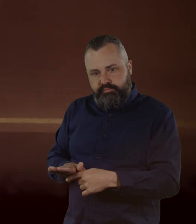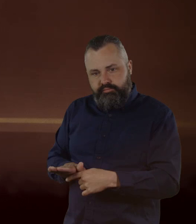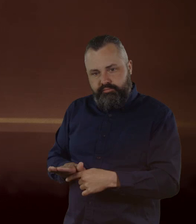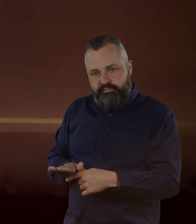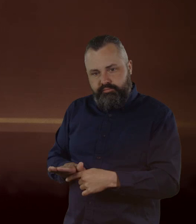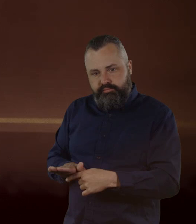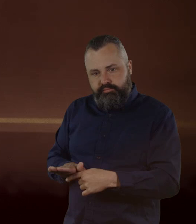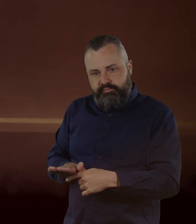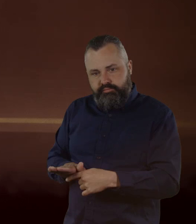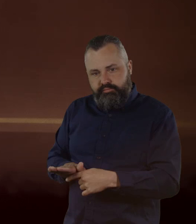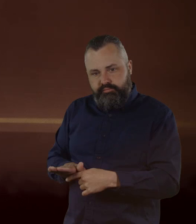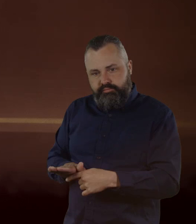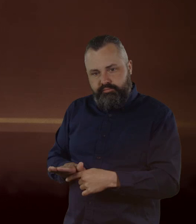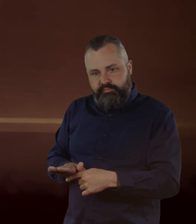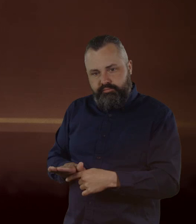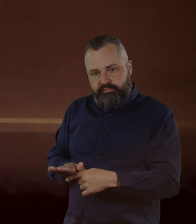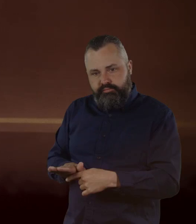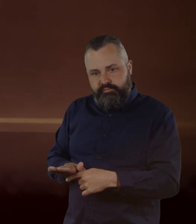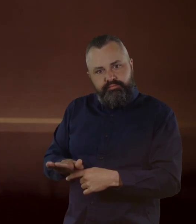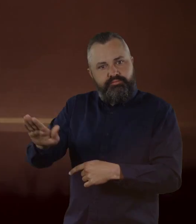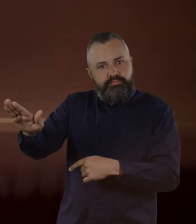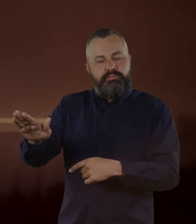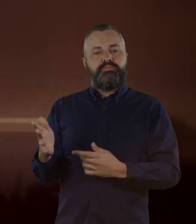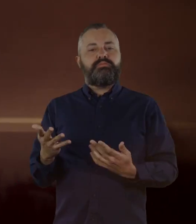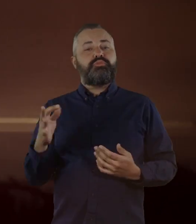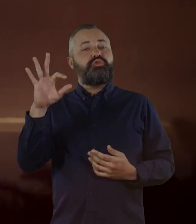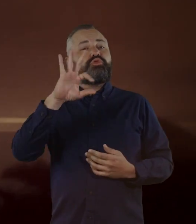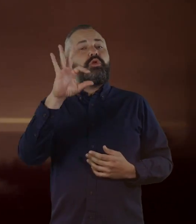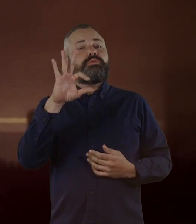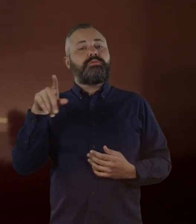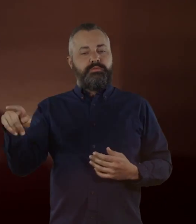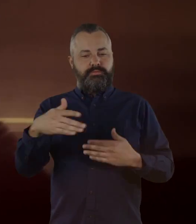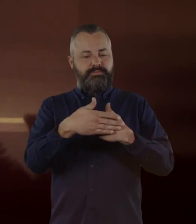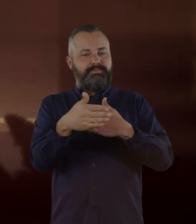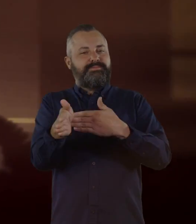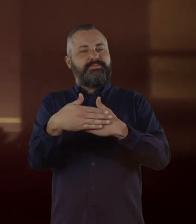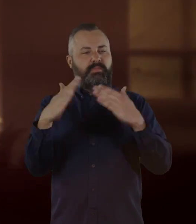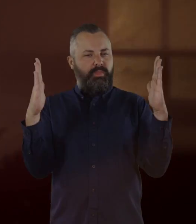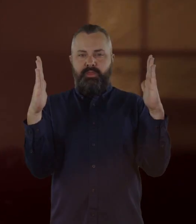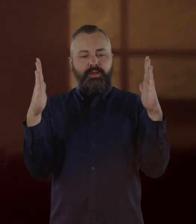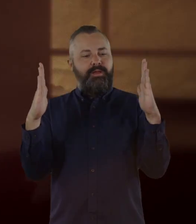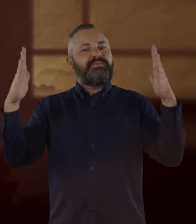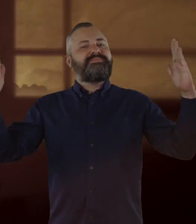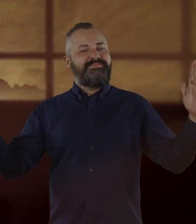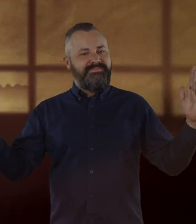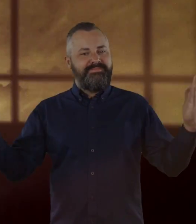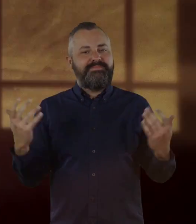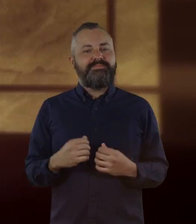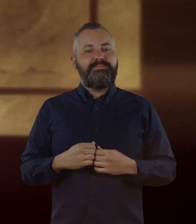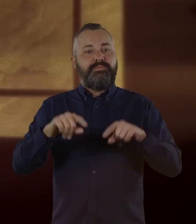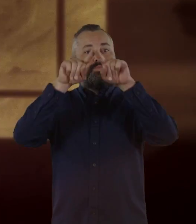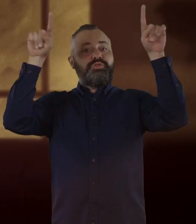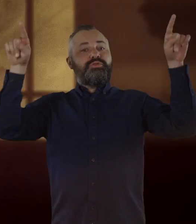and a smiling man looking out of a window. Such as ramps, toilet facilities, window lowering,